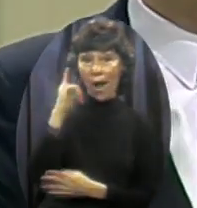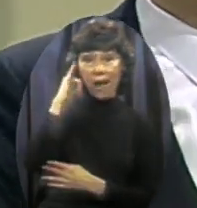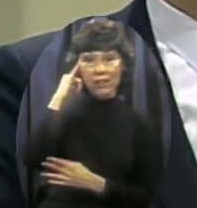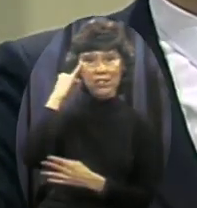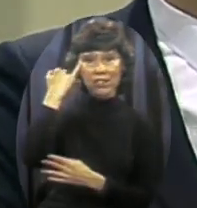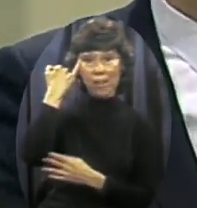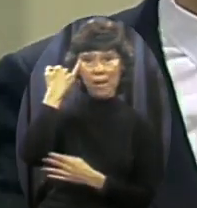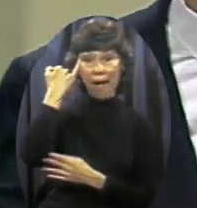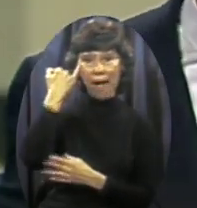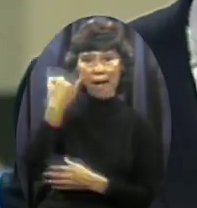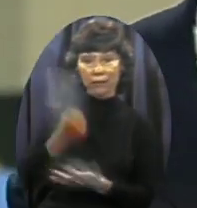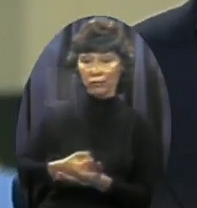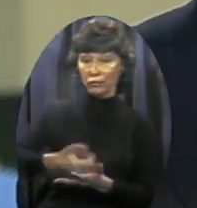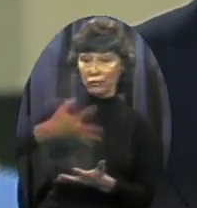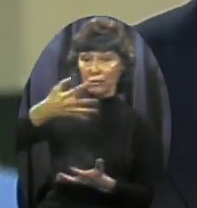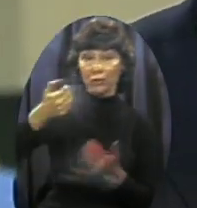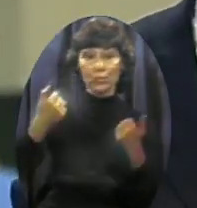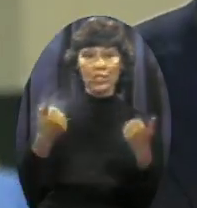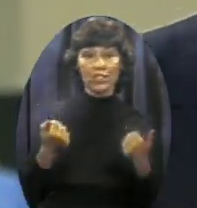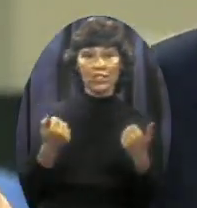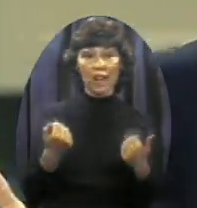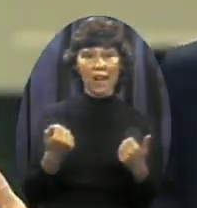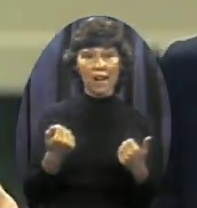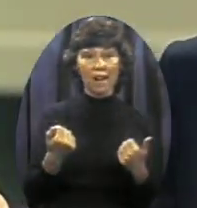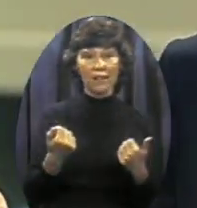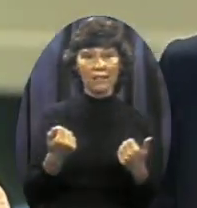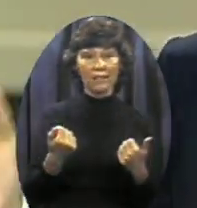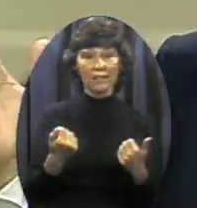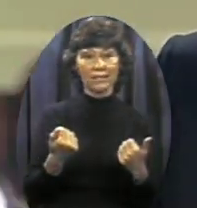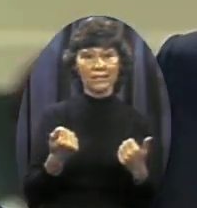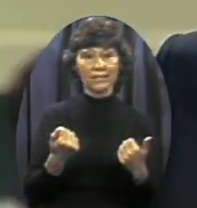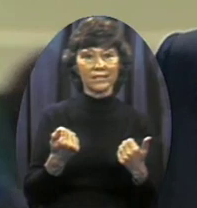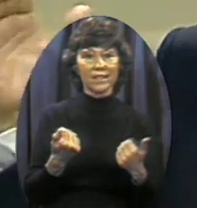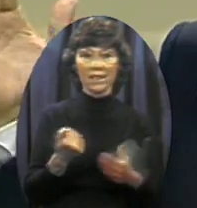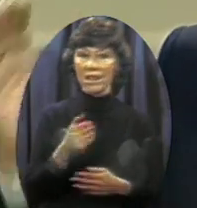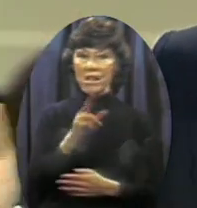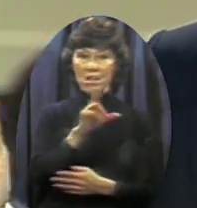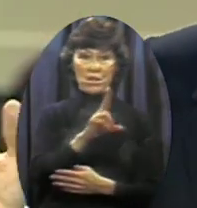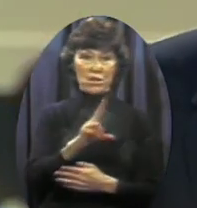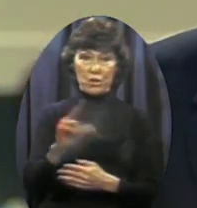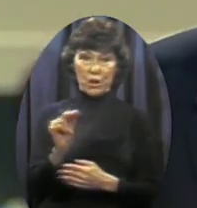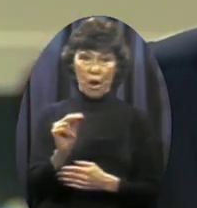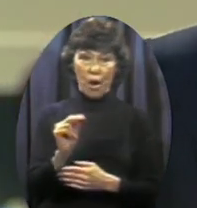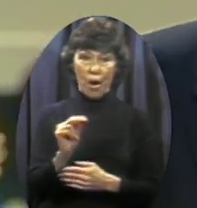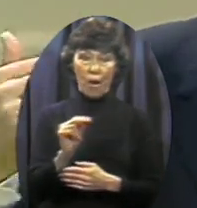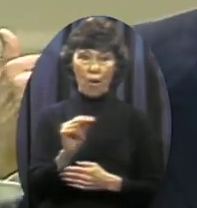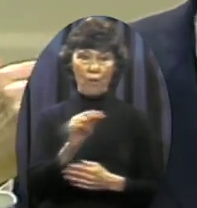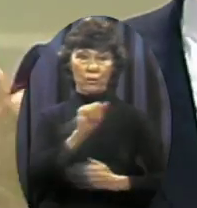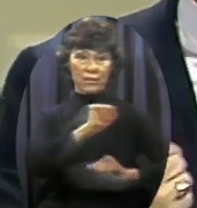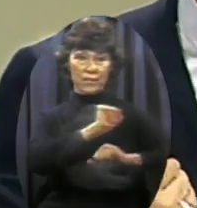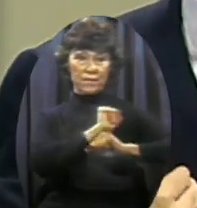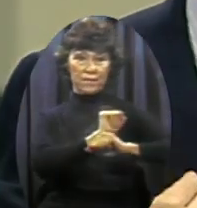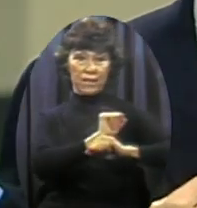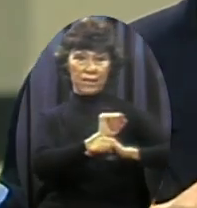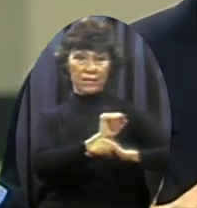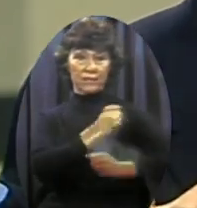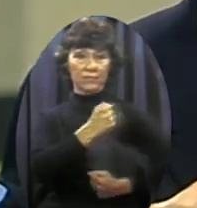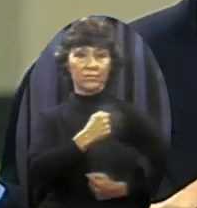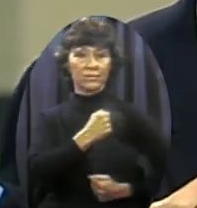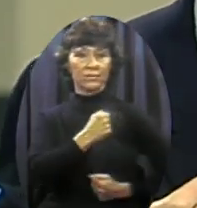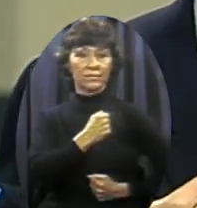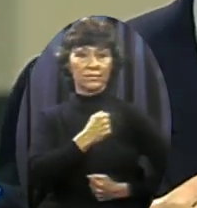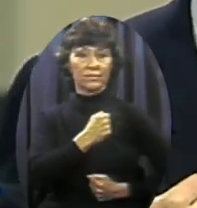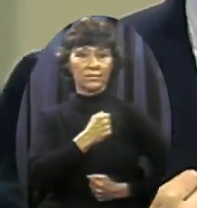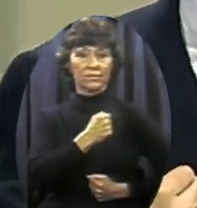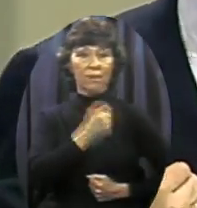military and defense establishment Why don't they have a military and defense establishment? Because we protect